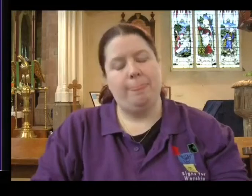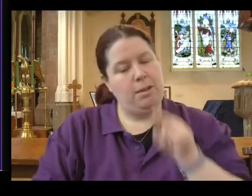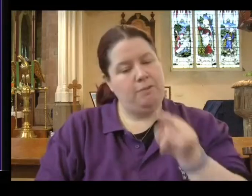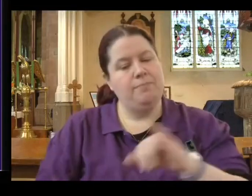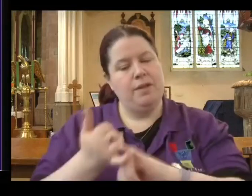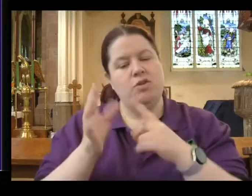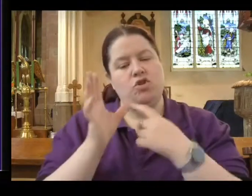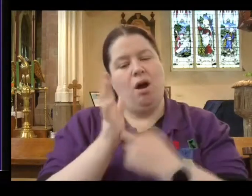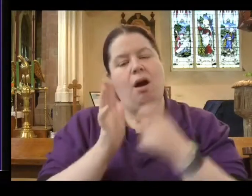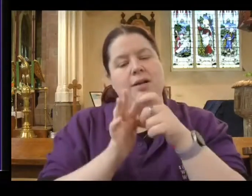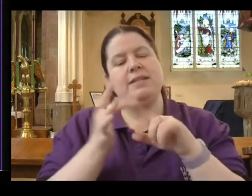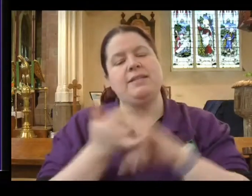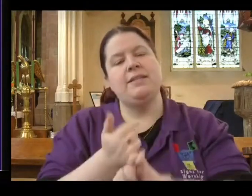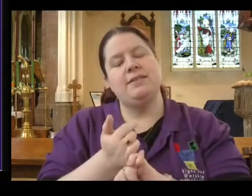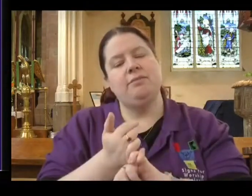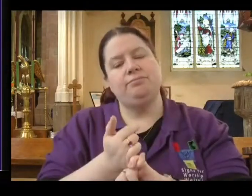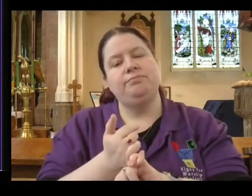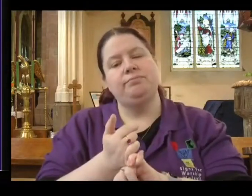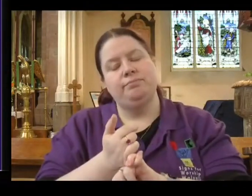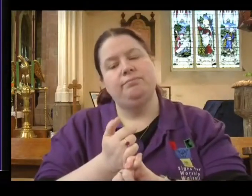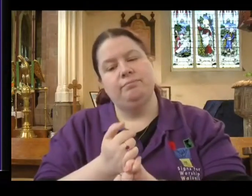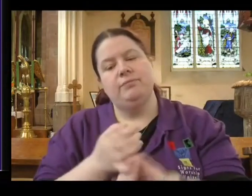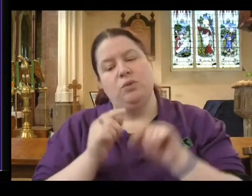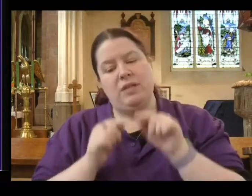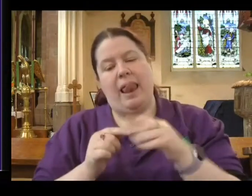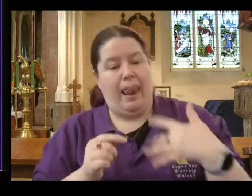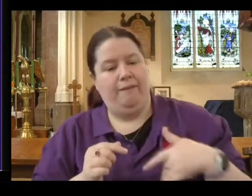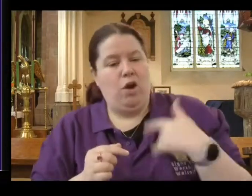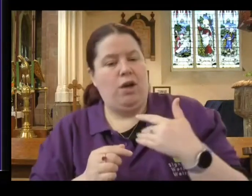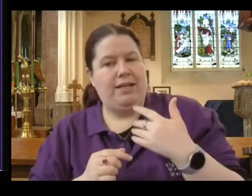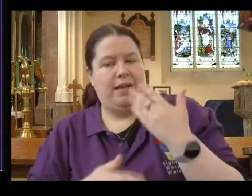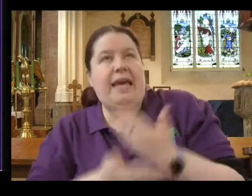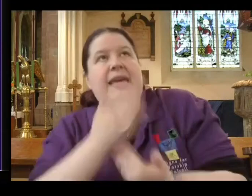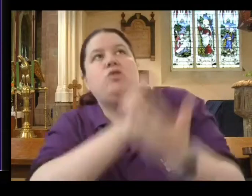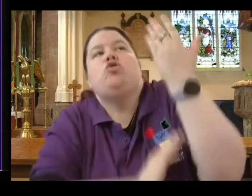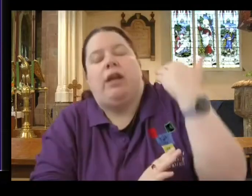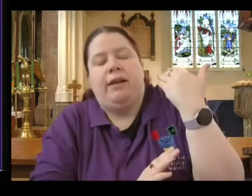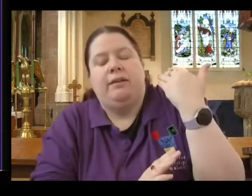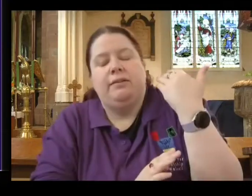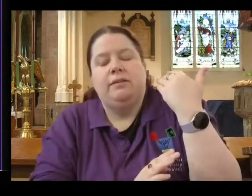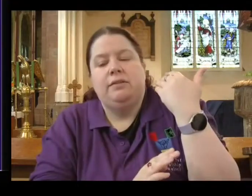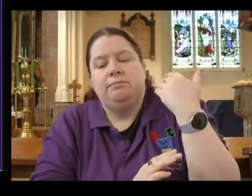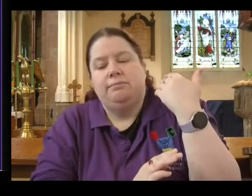Sardis was a town or a city living on its past glory and its memories. And sadly, the same